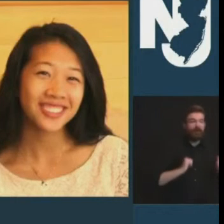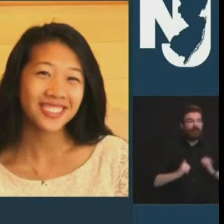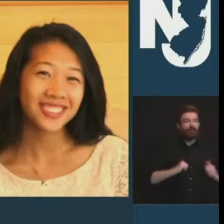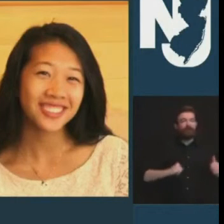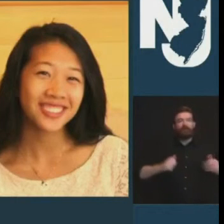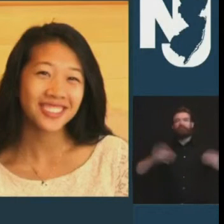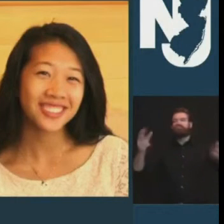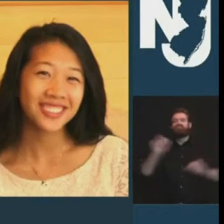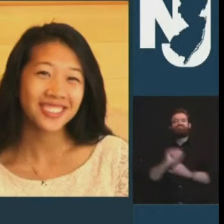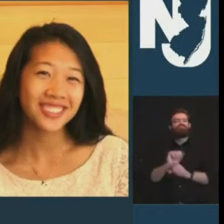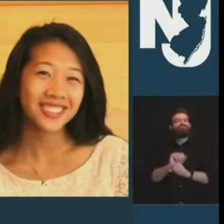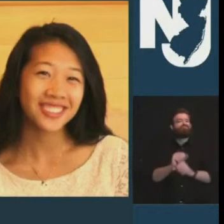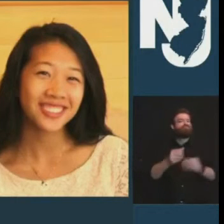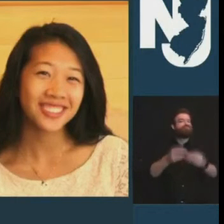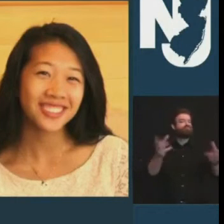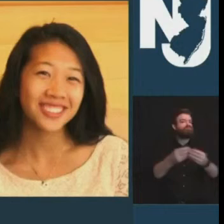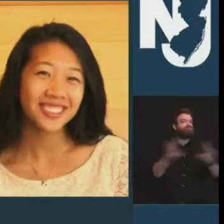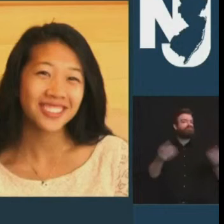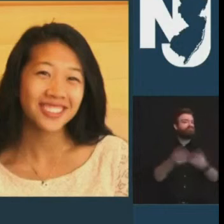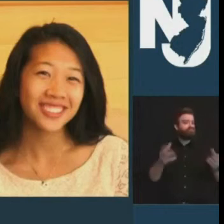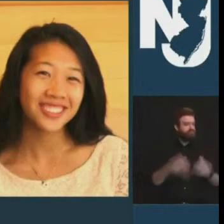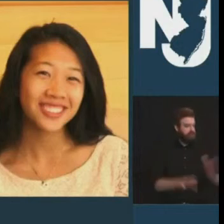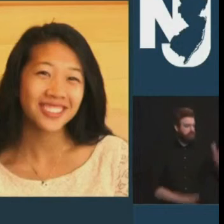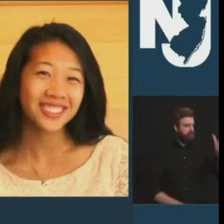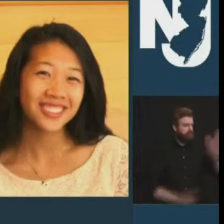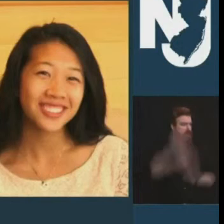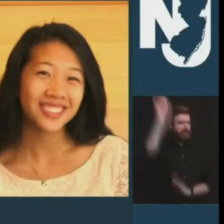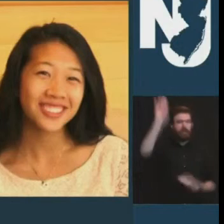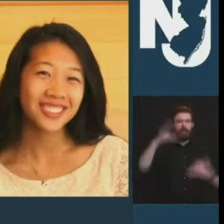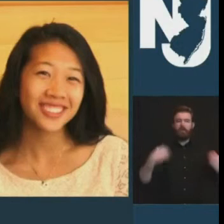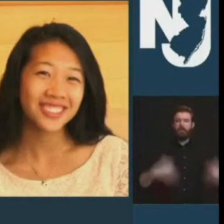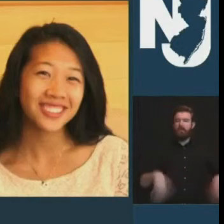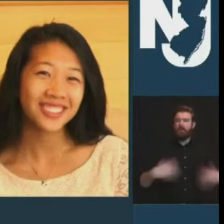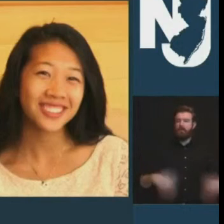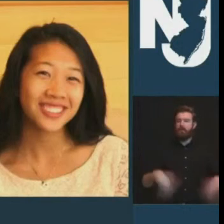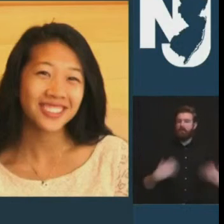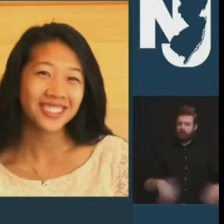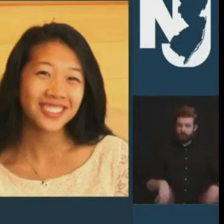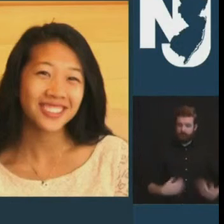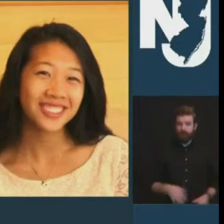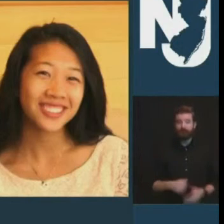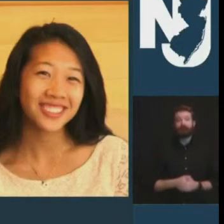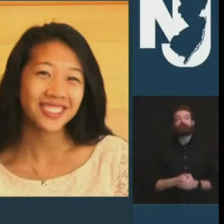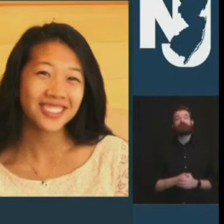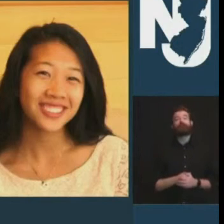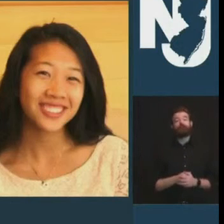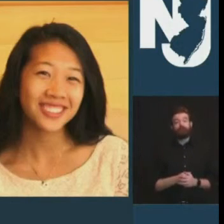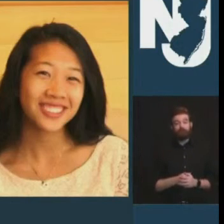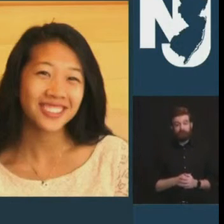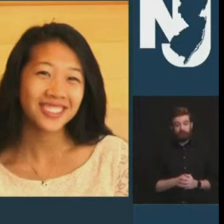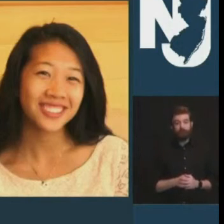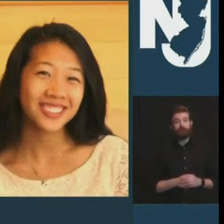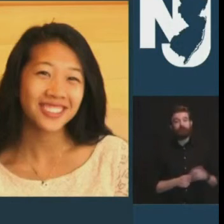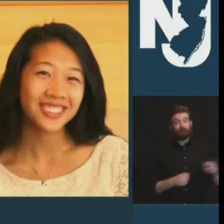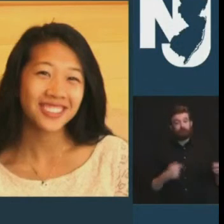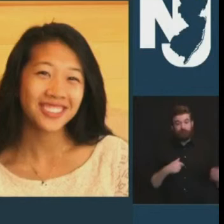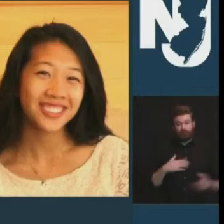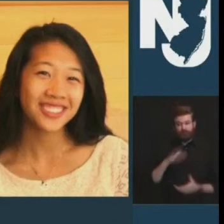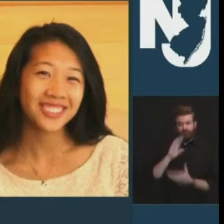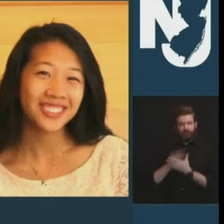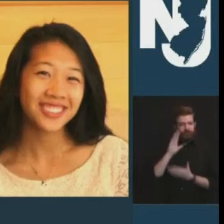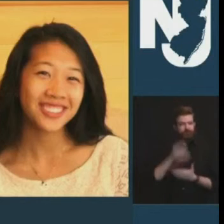that model right and this is an instance where we could testify to the quality of their product as we have purchased and enjoyed their popcorn